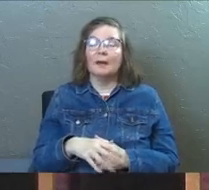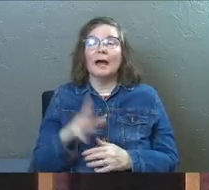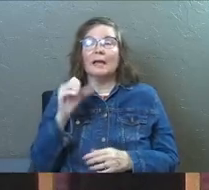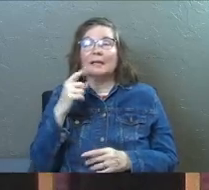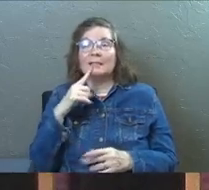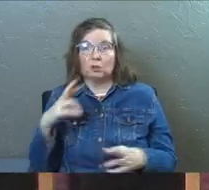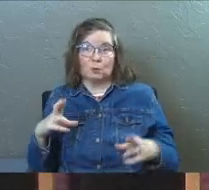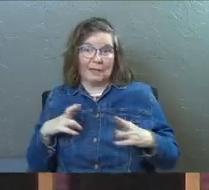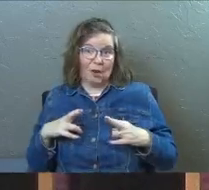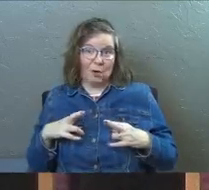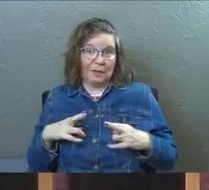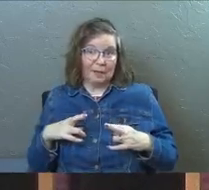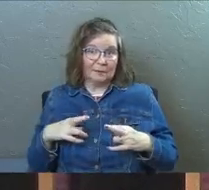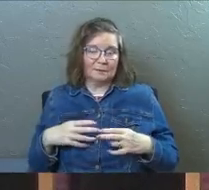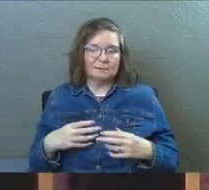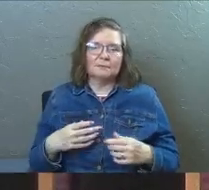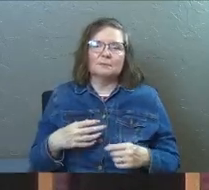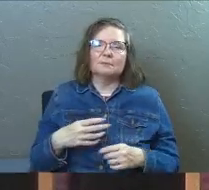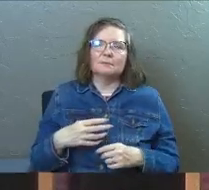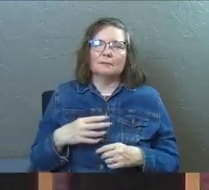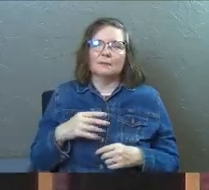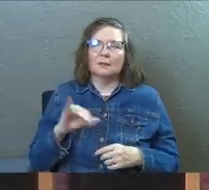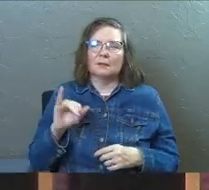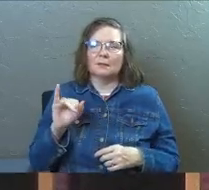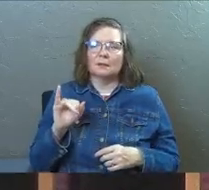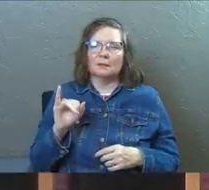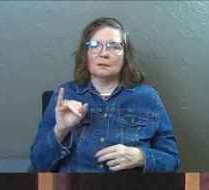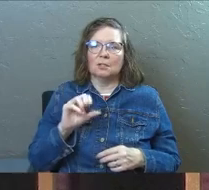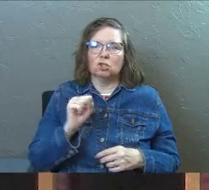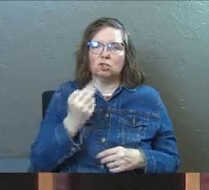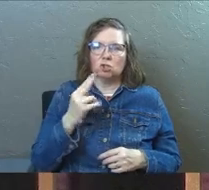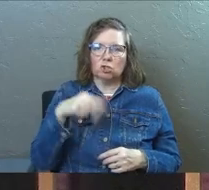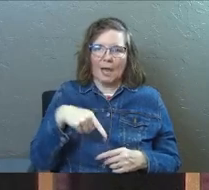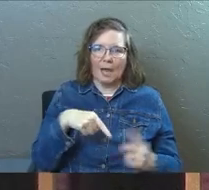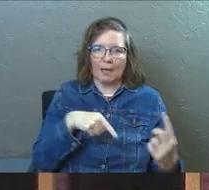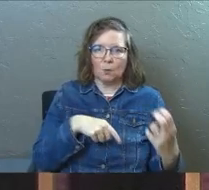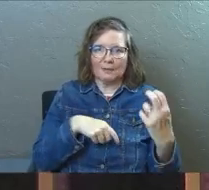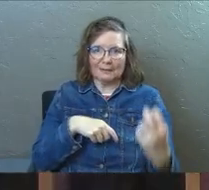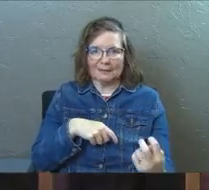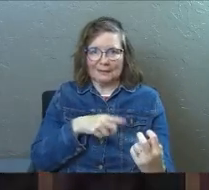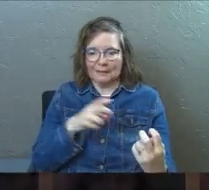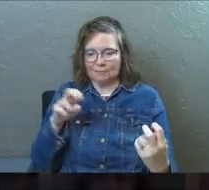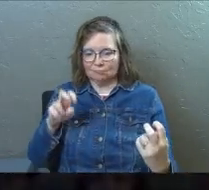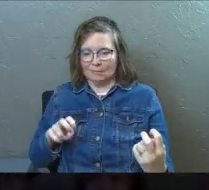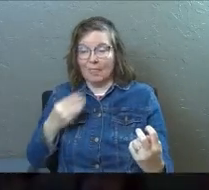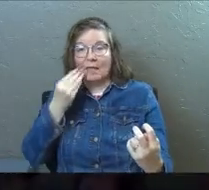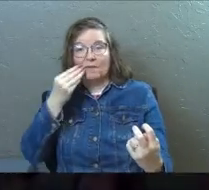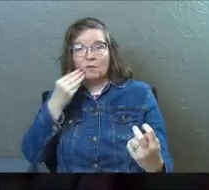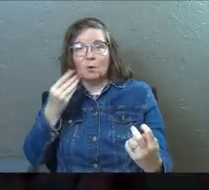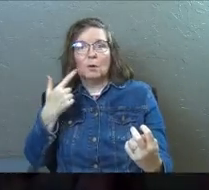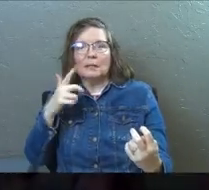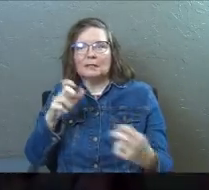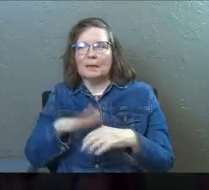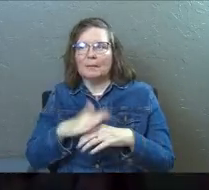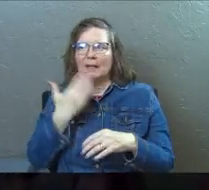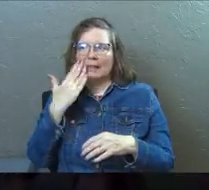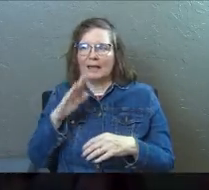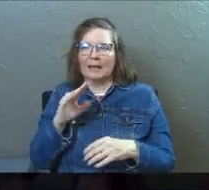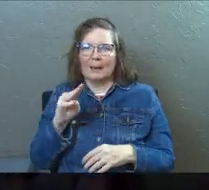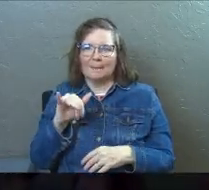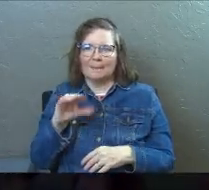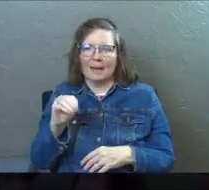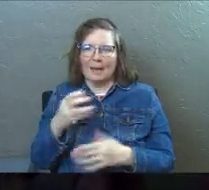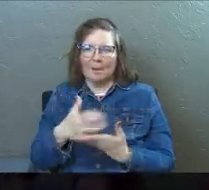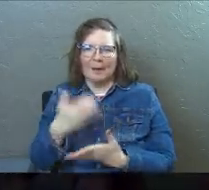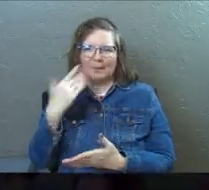I guess he's retiring. And Shaq was sitting down with him, and they had food there at the table. They had mayonnaise